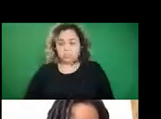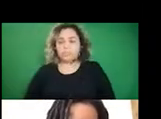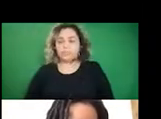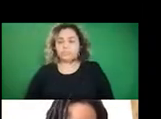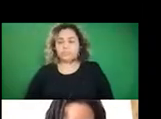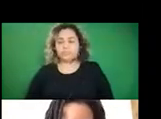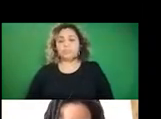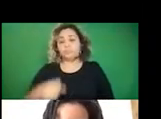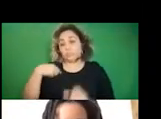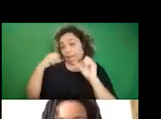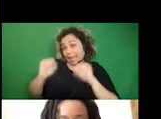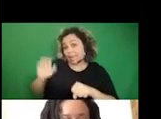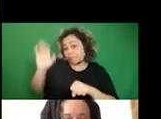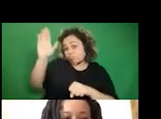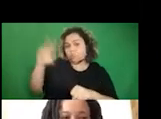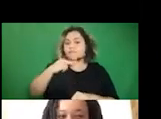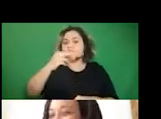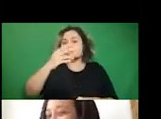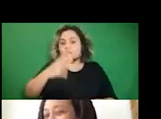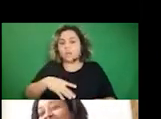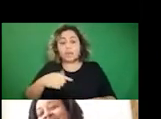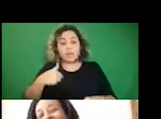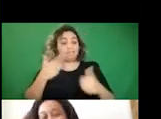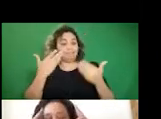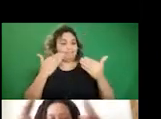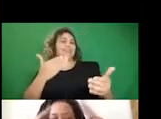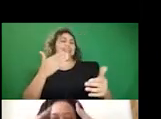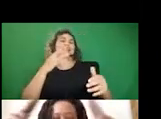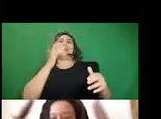Um, I can. Oh, I was going to call on you. That's great.